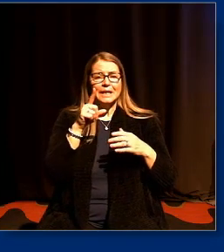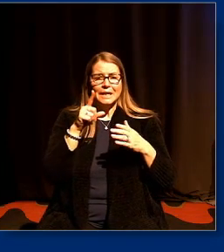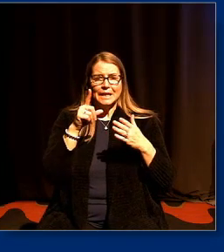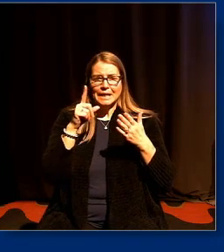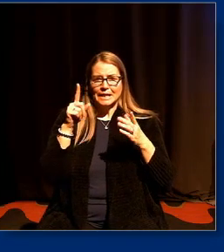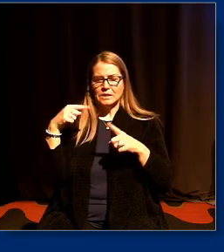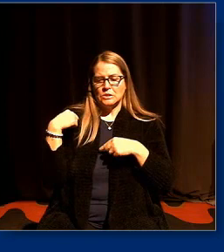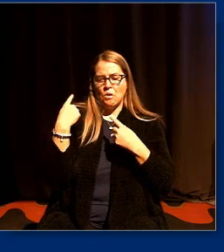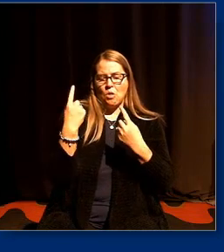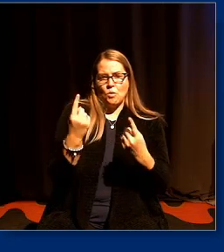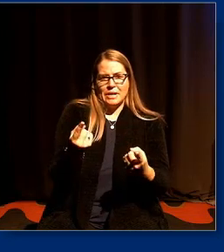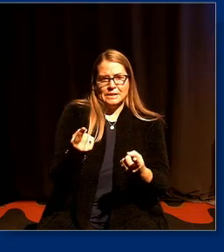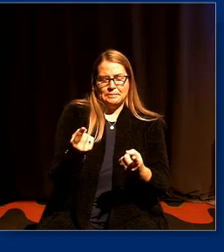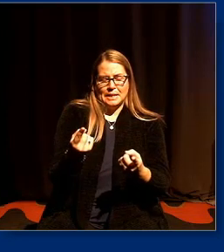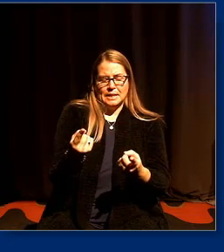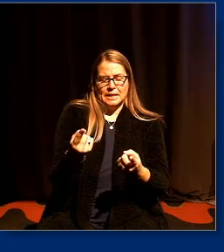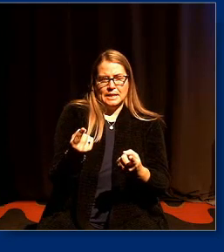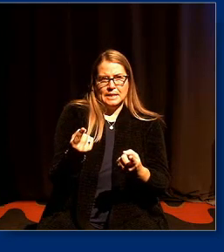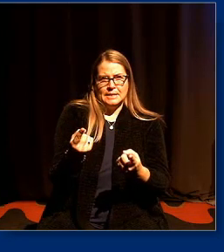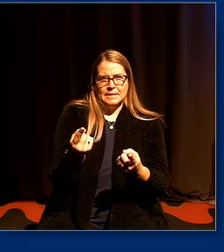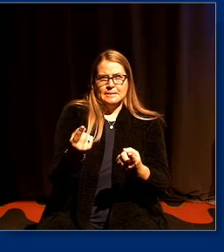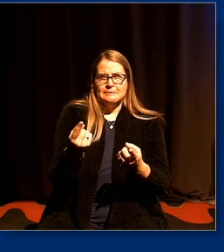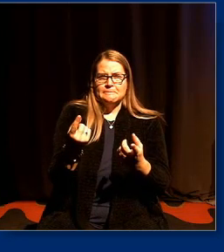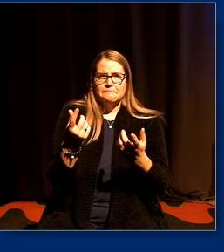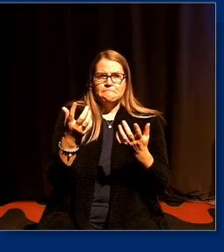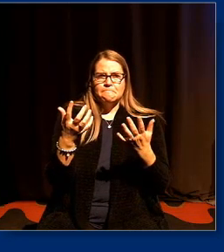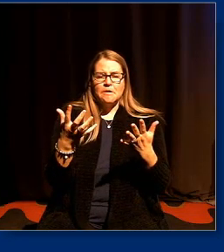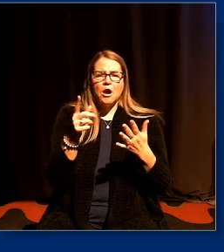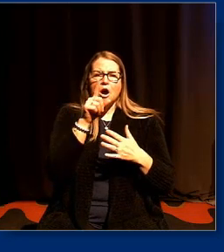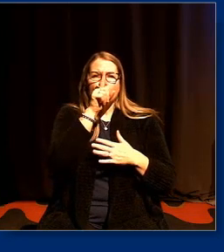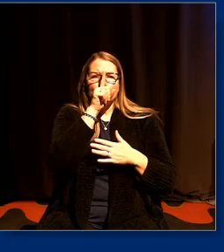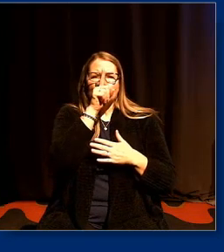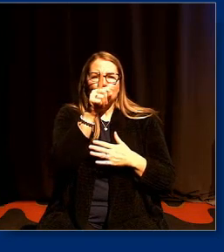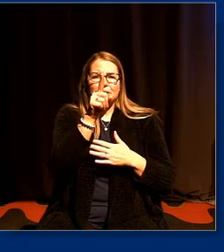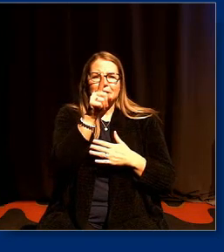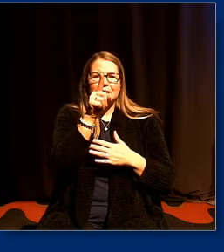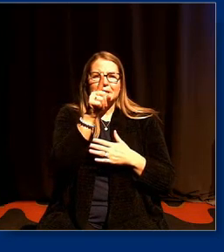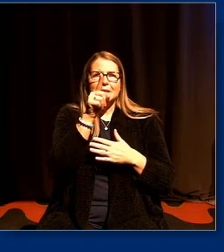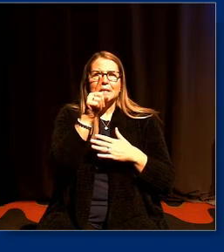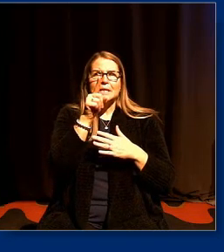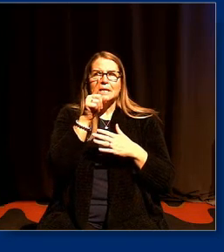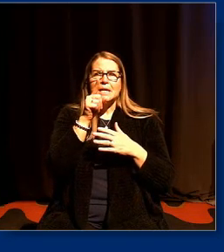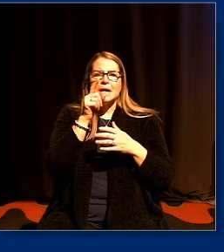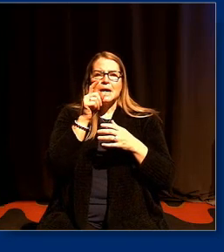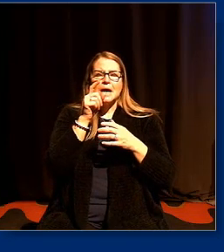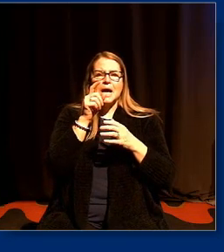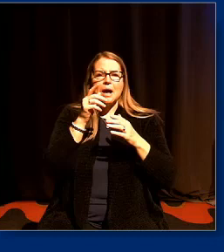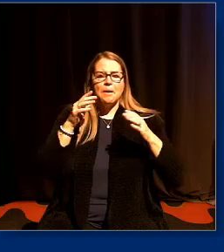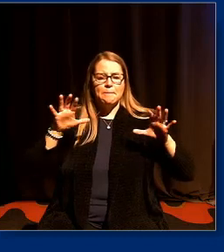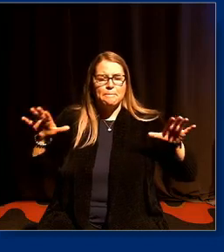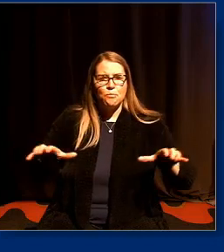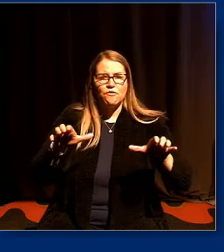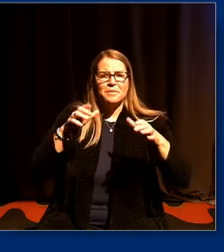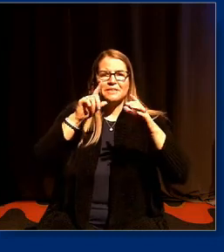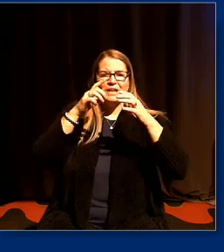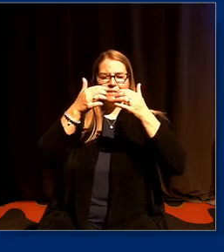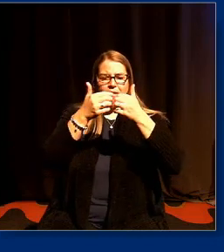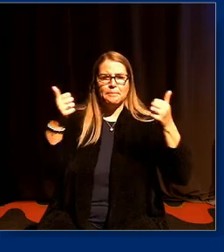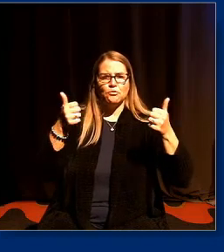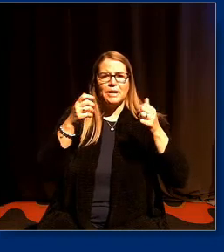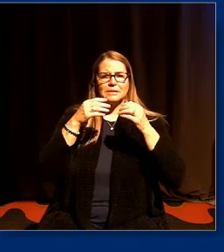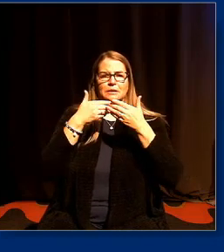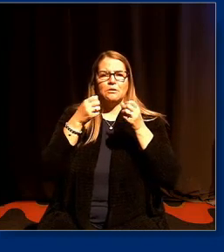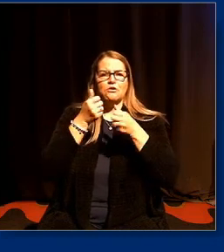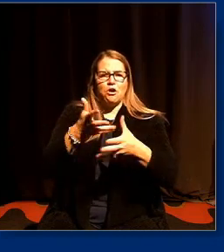been um uh a subversive academic movement it started in u.s law schools particularly